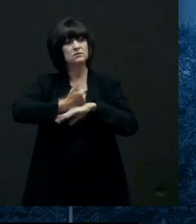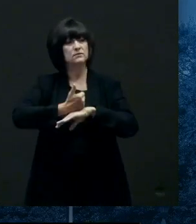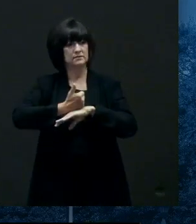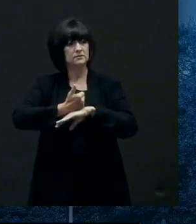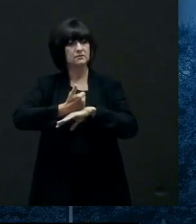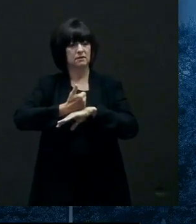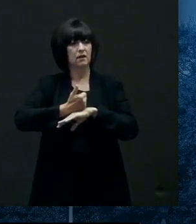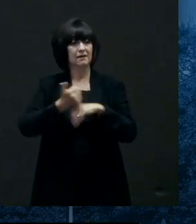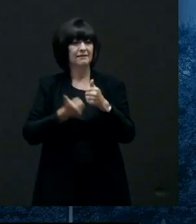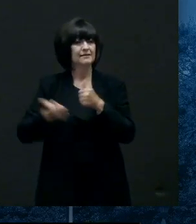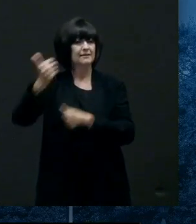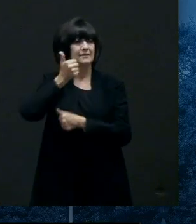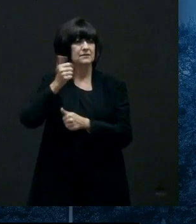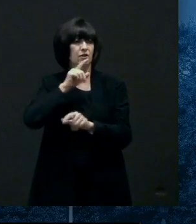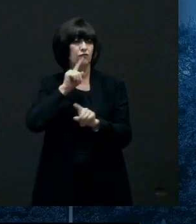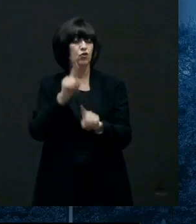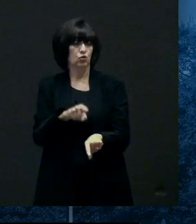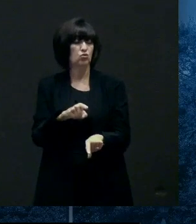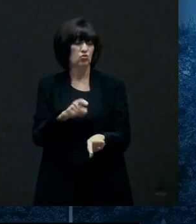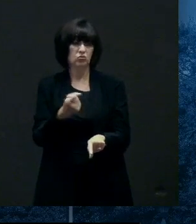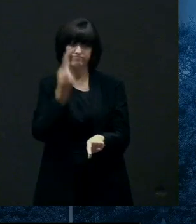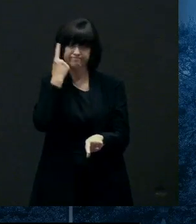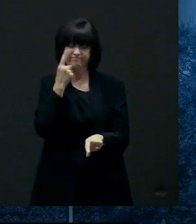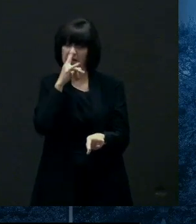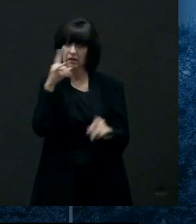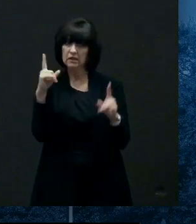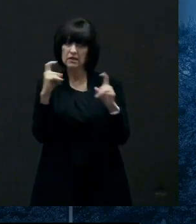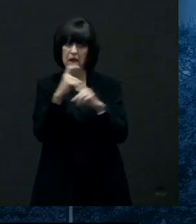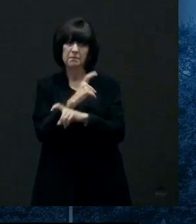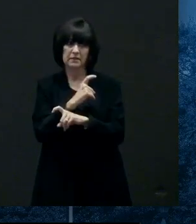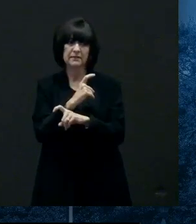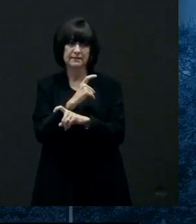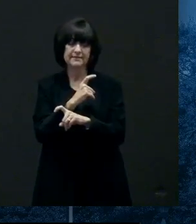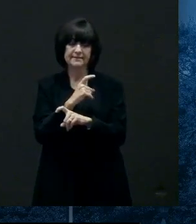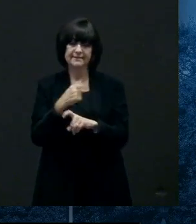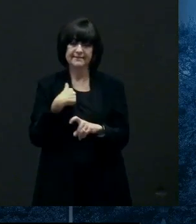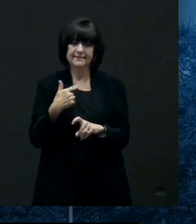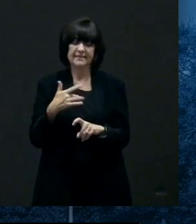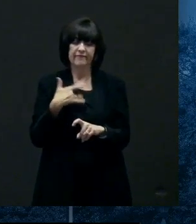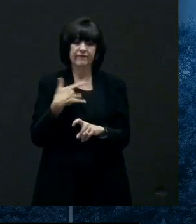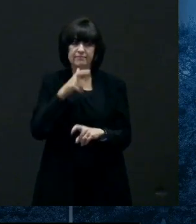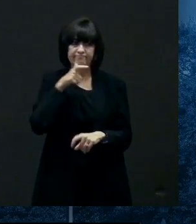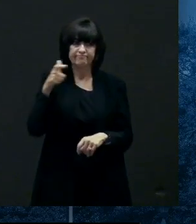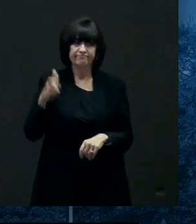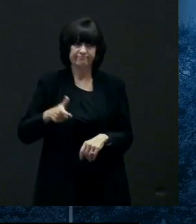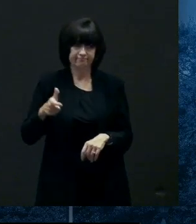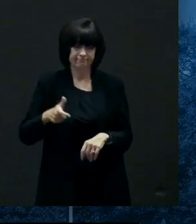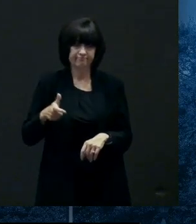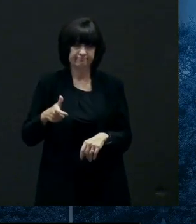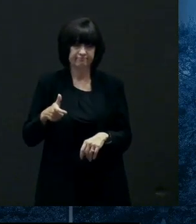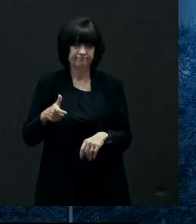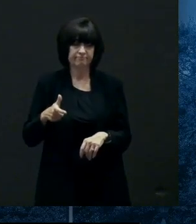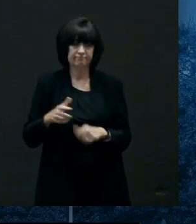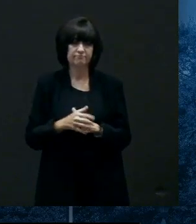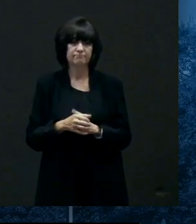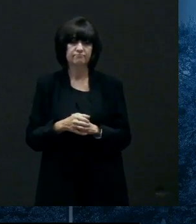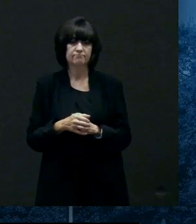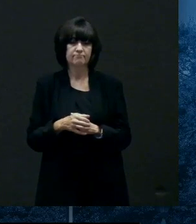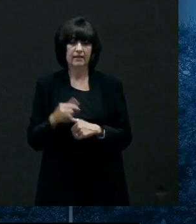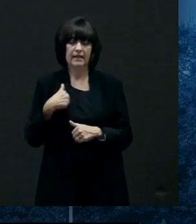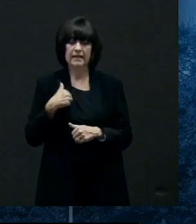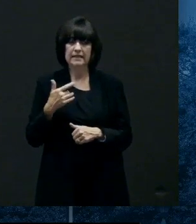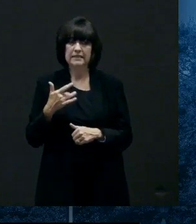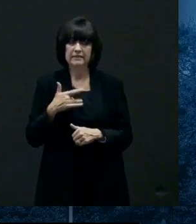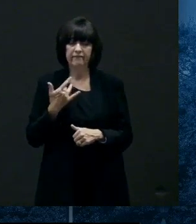the president is very complicated and frankly unnecessary uh that uh we ought to have had